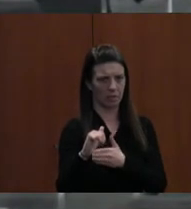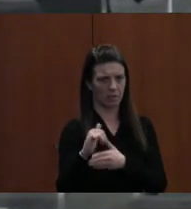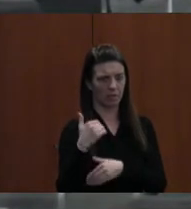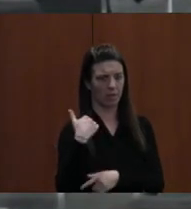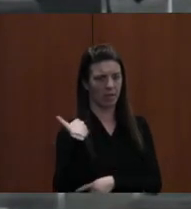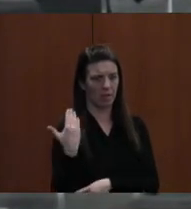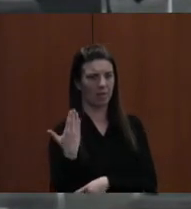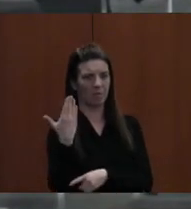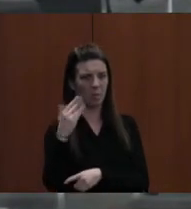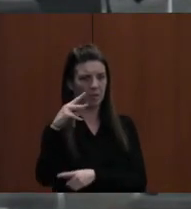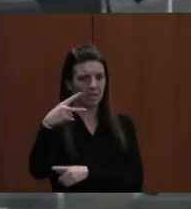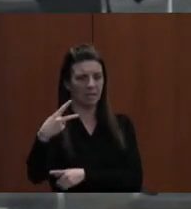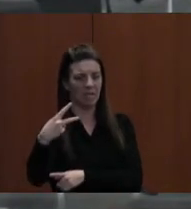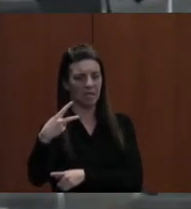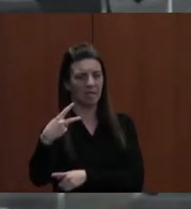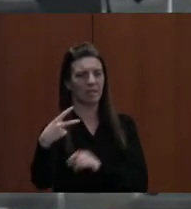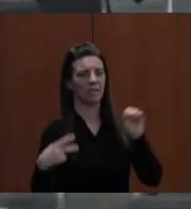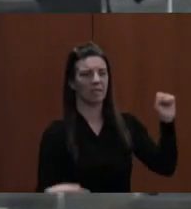Thank you, Dr. Zandmeyer.